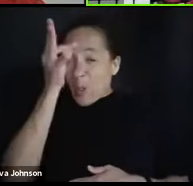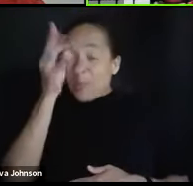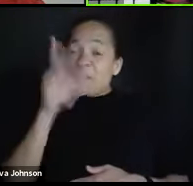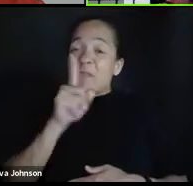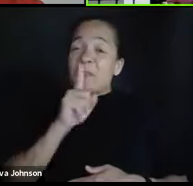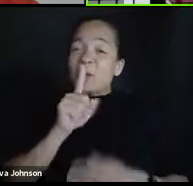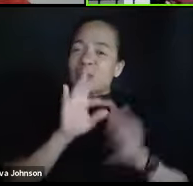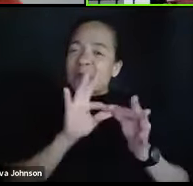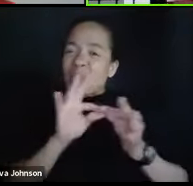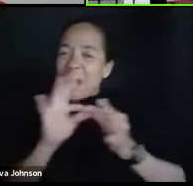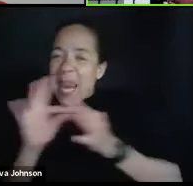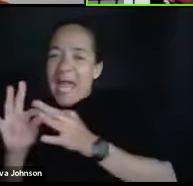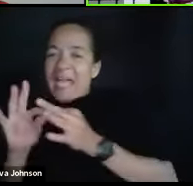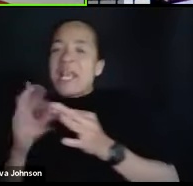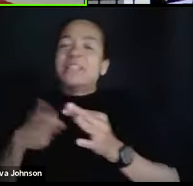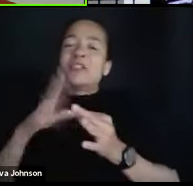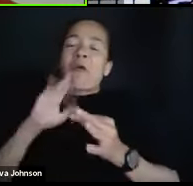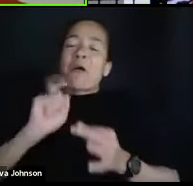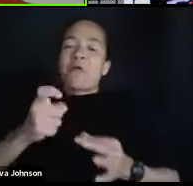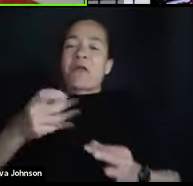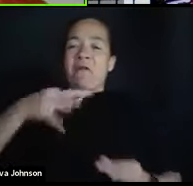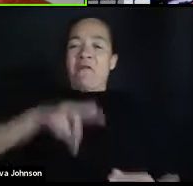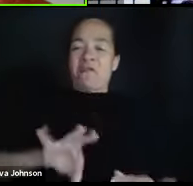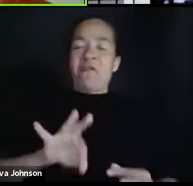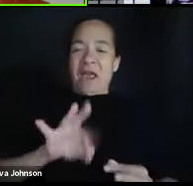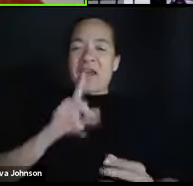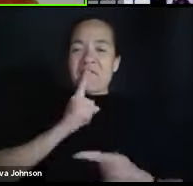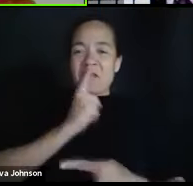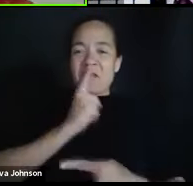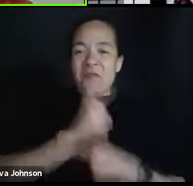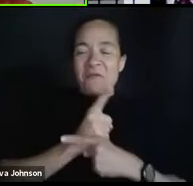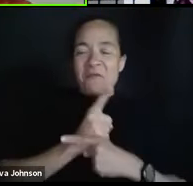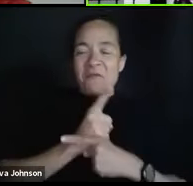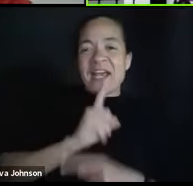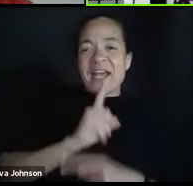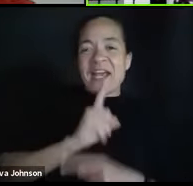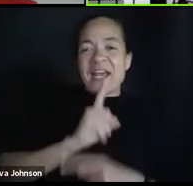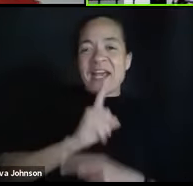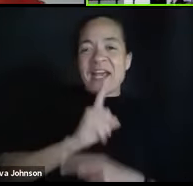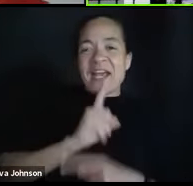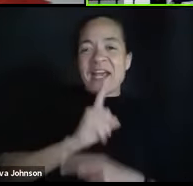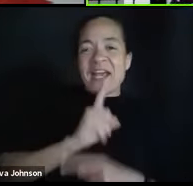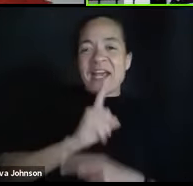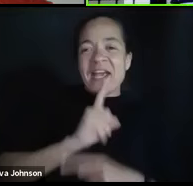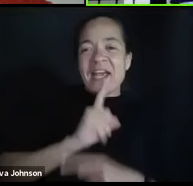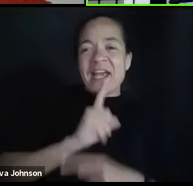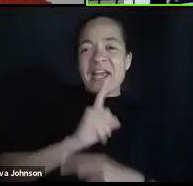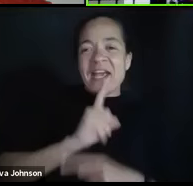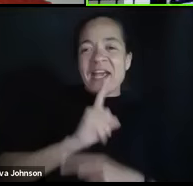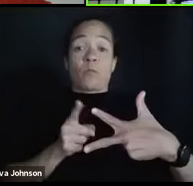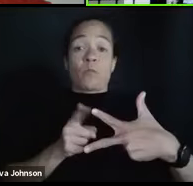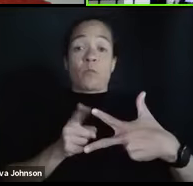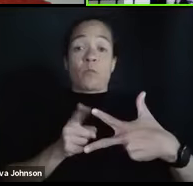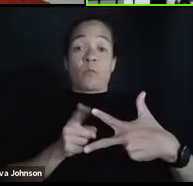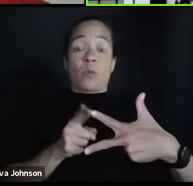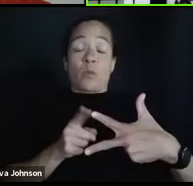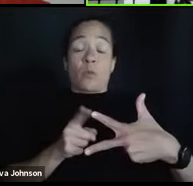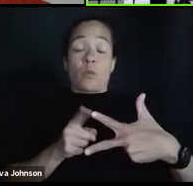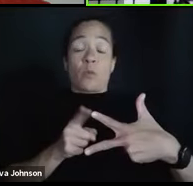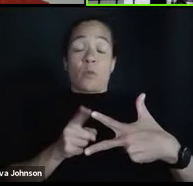so I'll give all of you credit for the correct answer. Number two is doing the work,